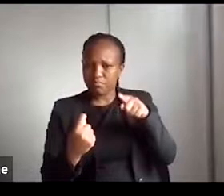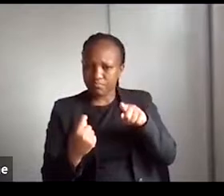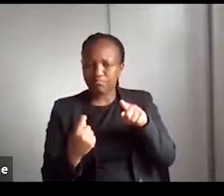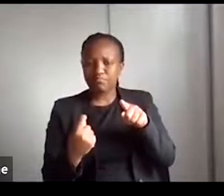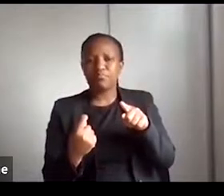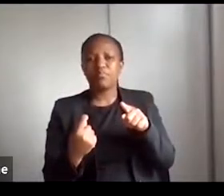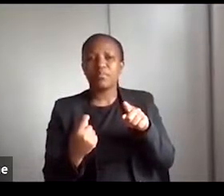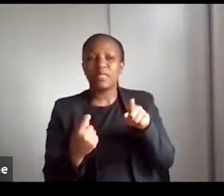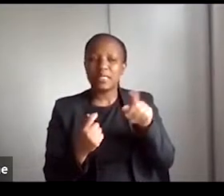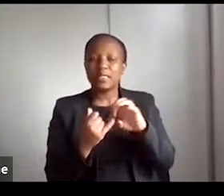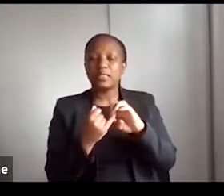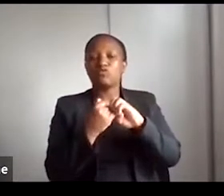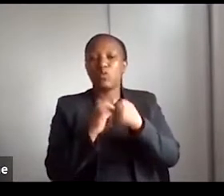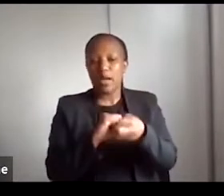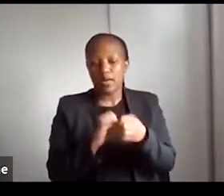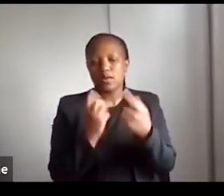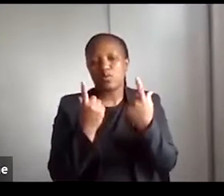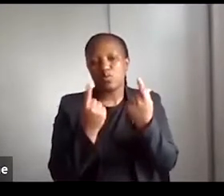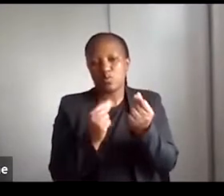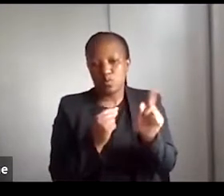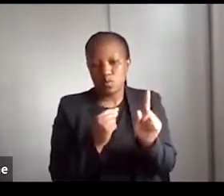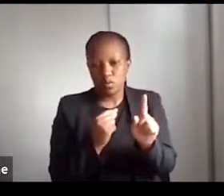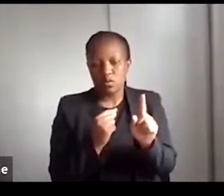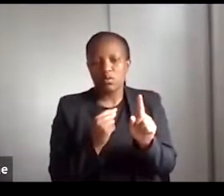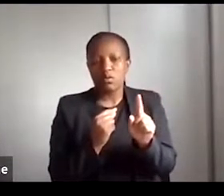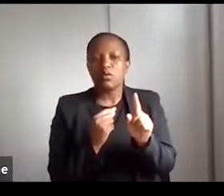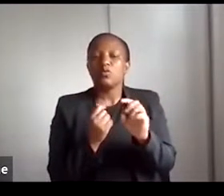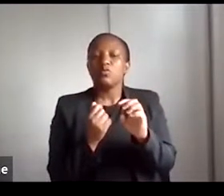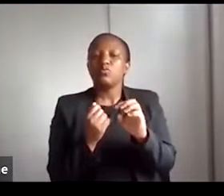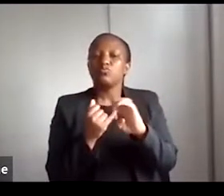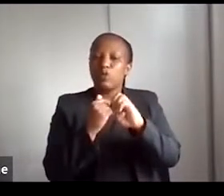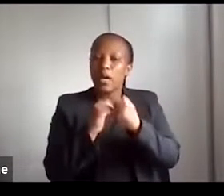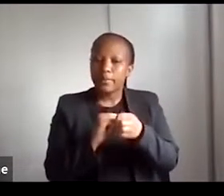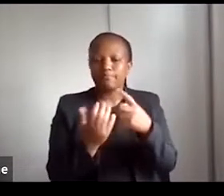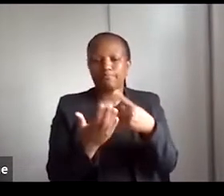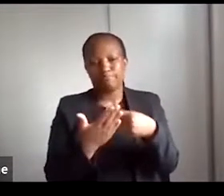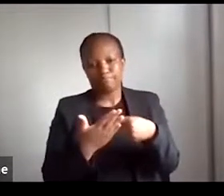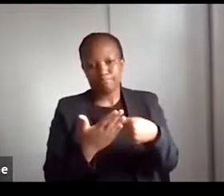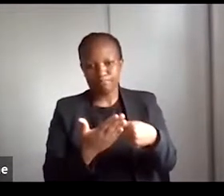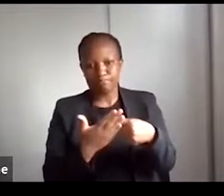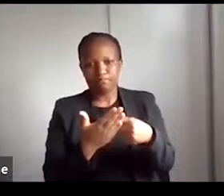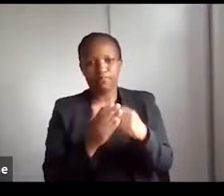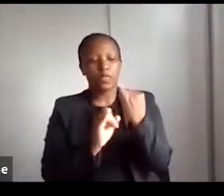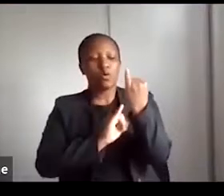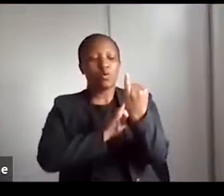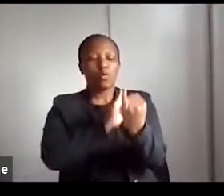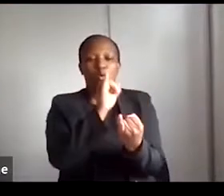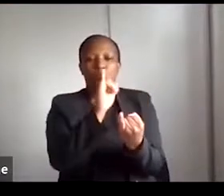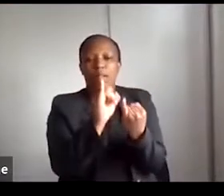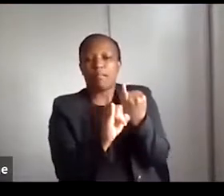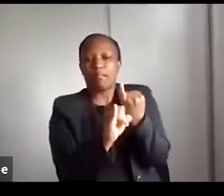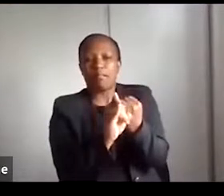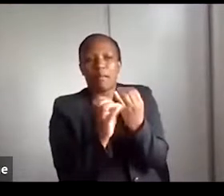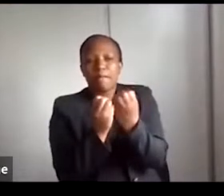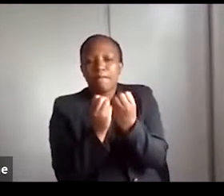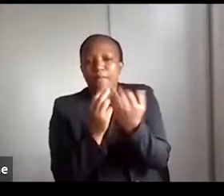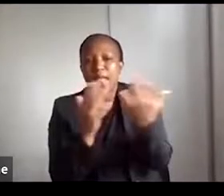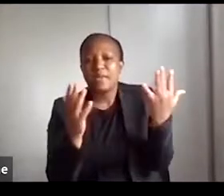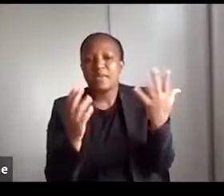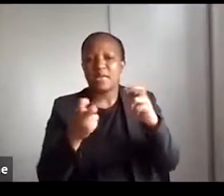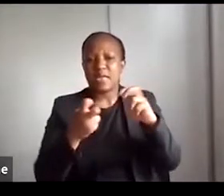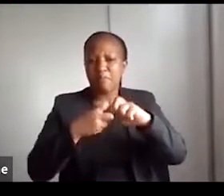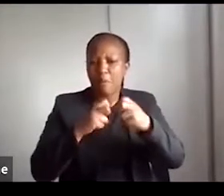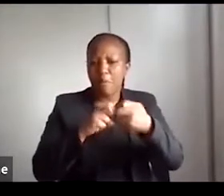tries to do is to generate conversations on global multi-crisis. You know, Carla,